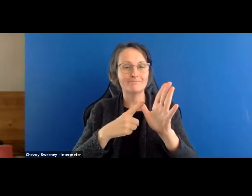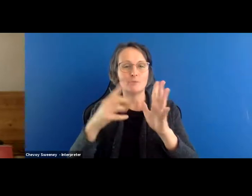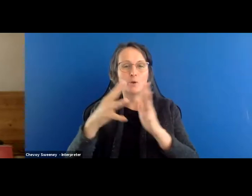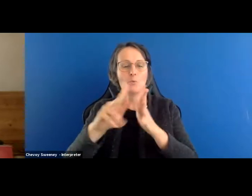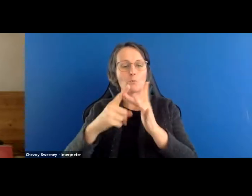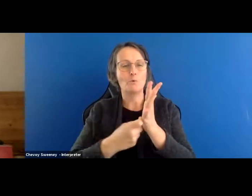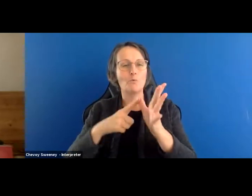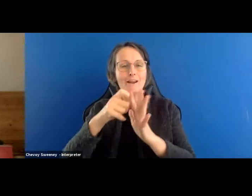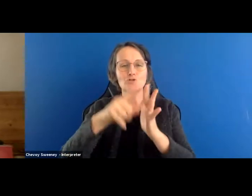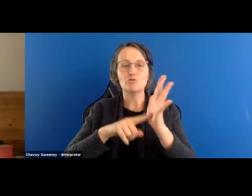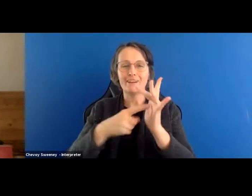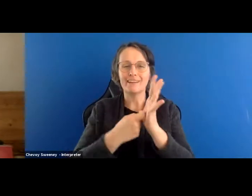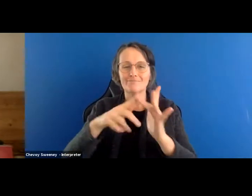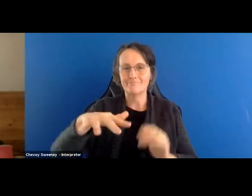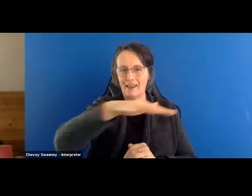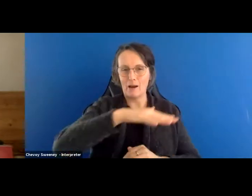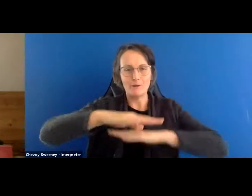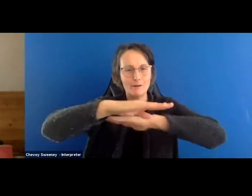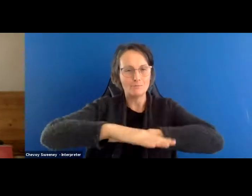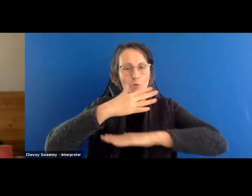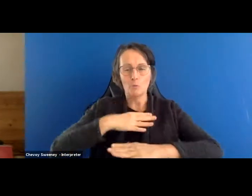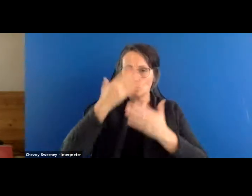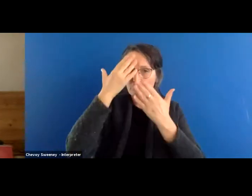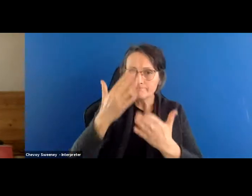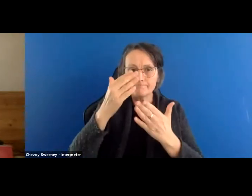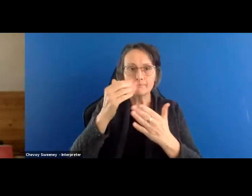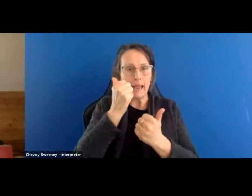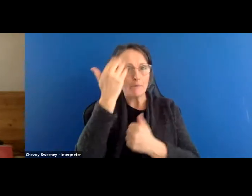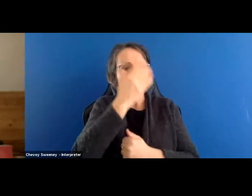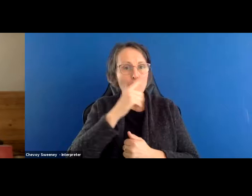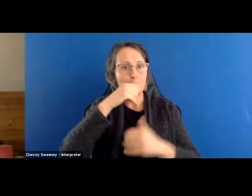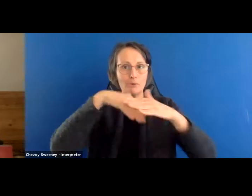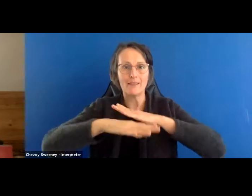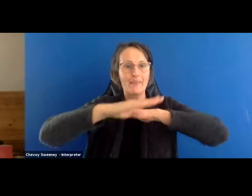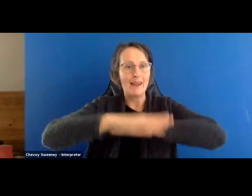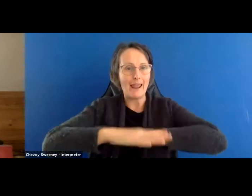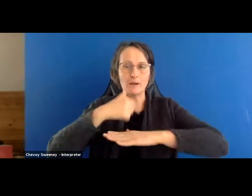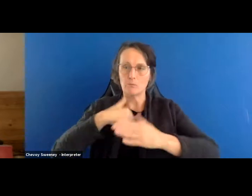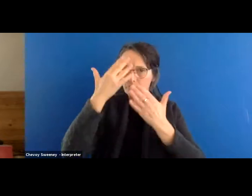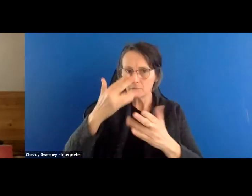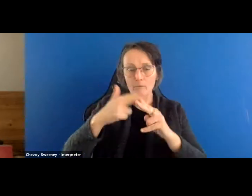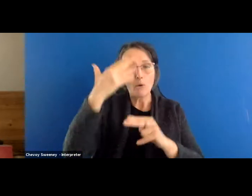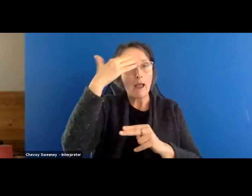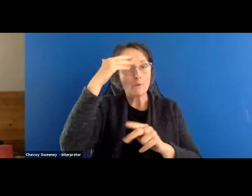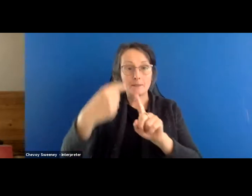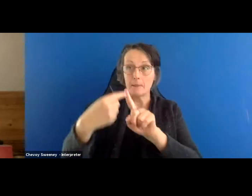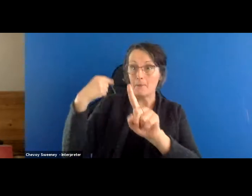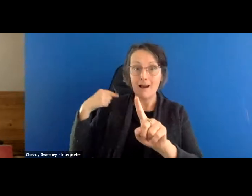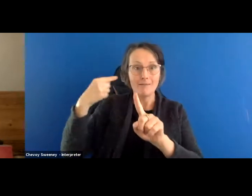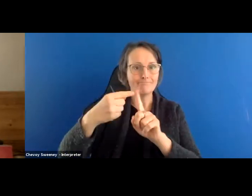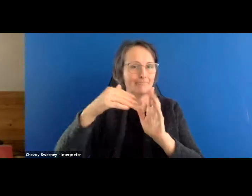Australia acknowledges the traditional custodians of the land throughout Australia and we pay our respects to Elders past and present.